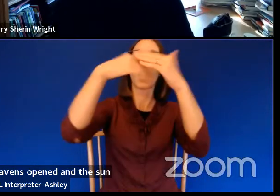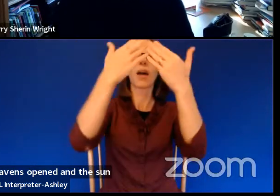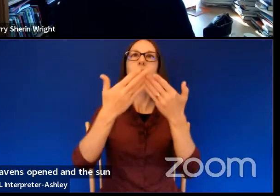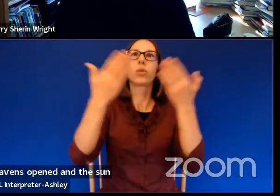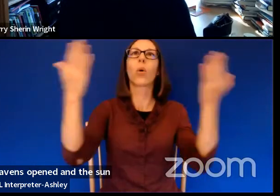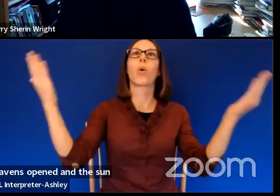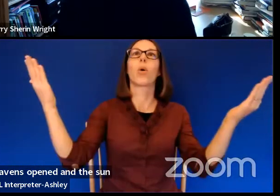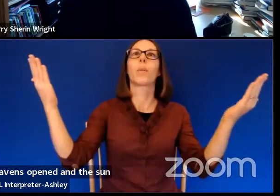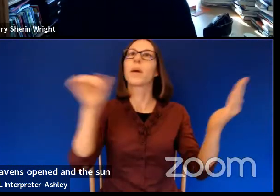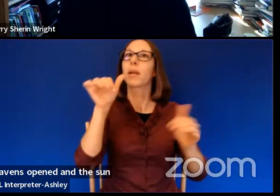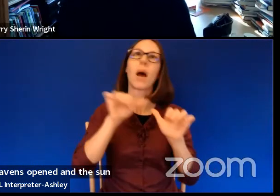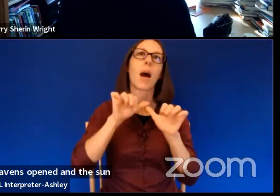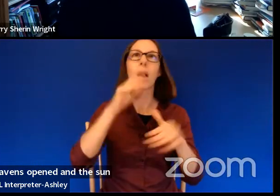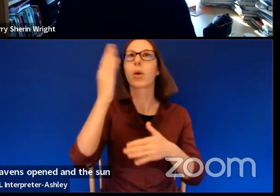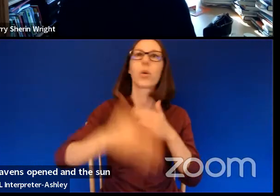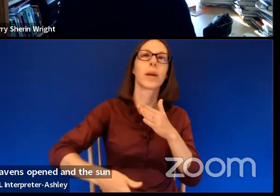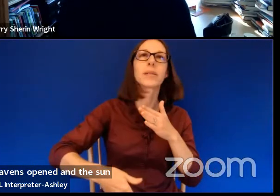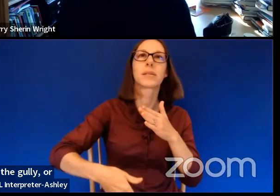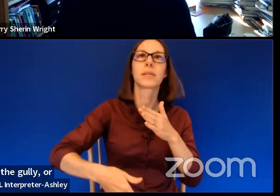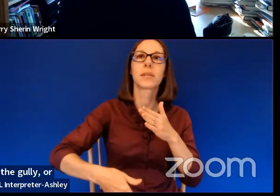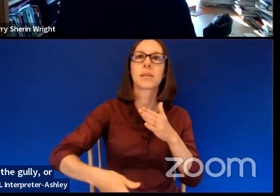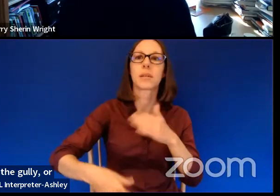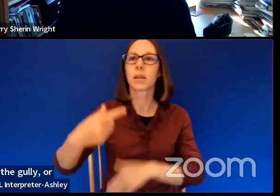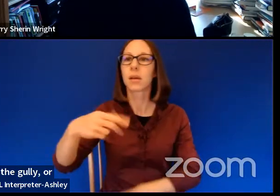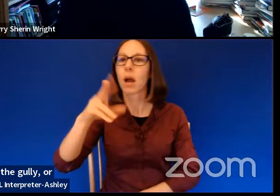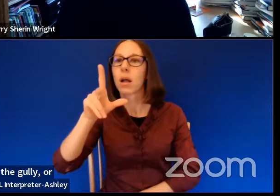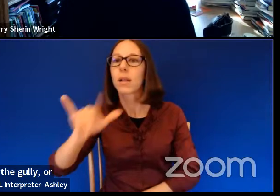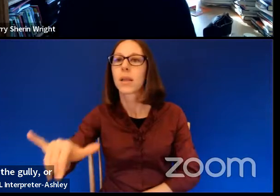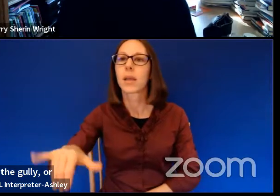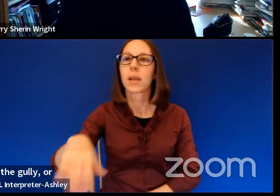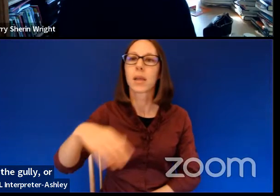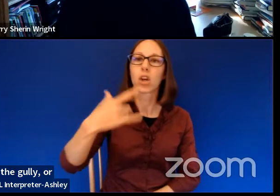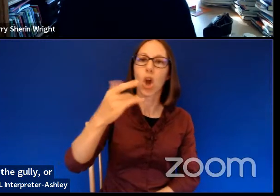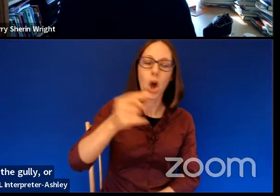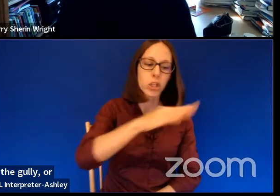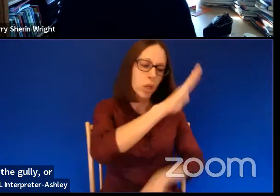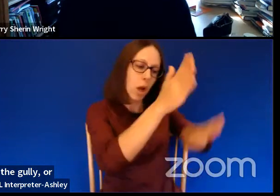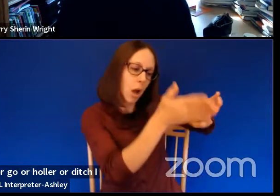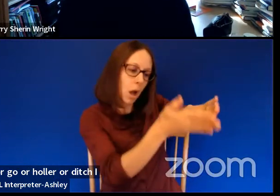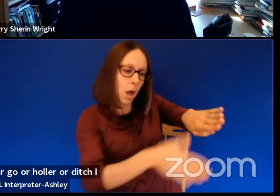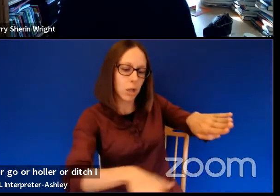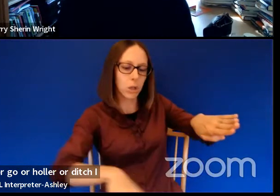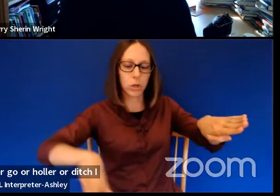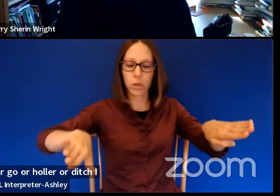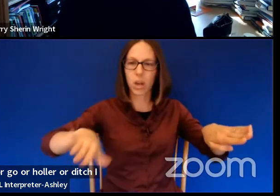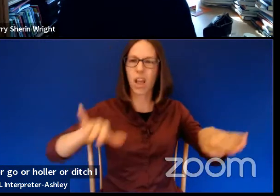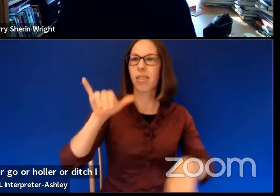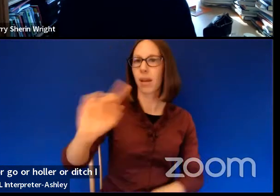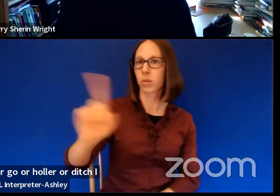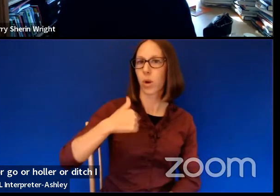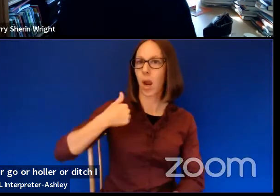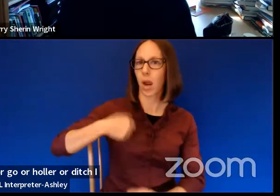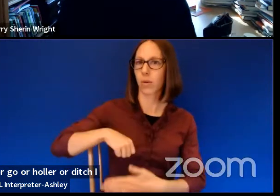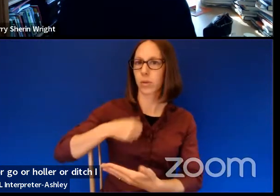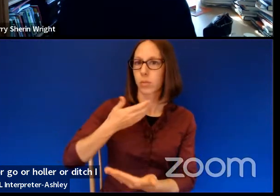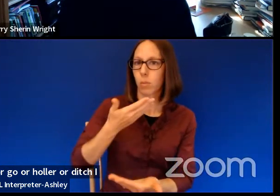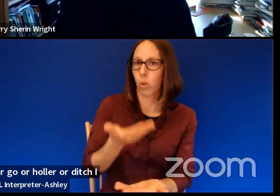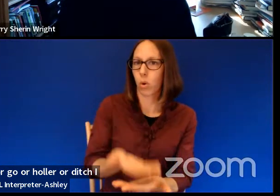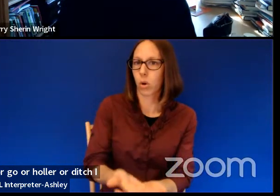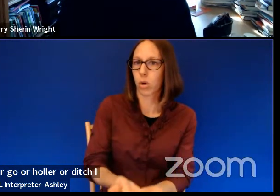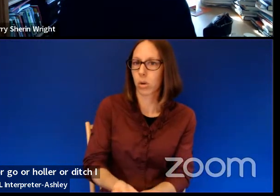the gully or gulch or holler or ditch. I was born. Or torn.